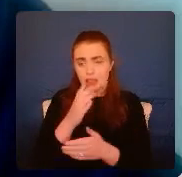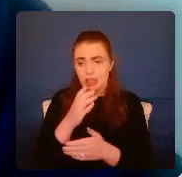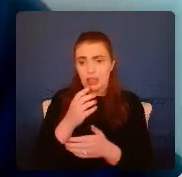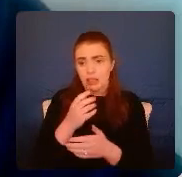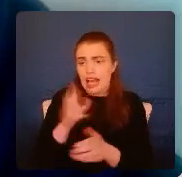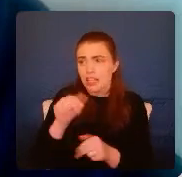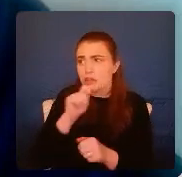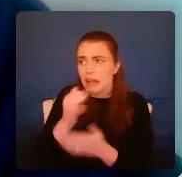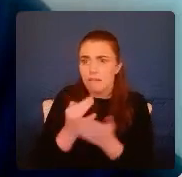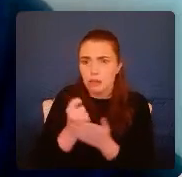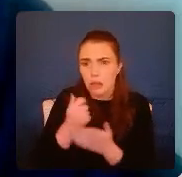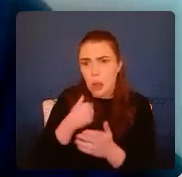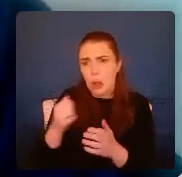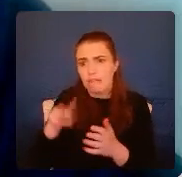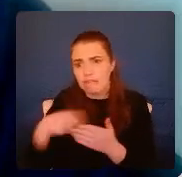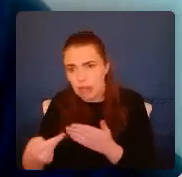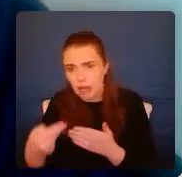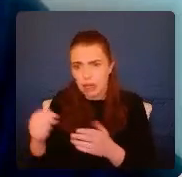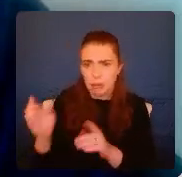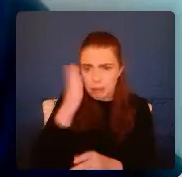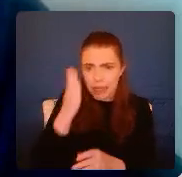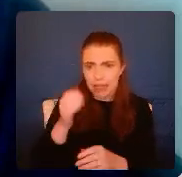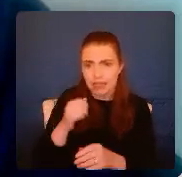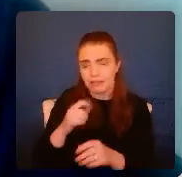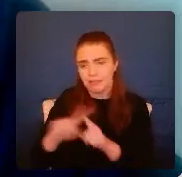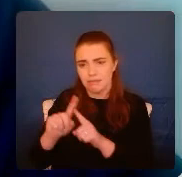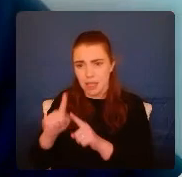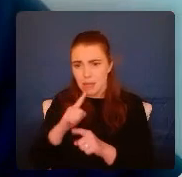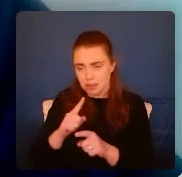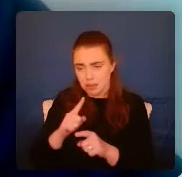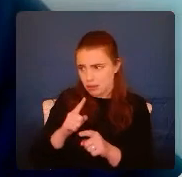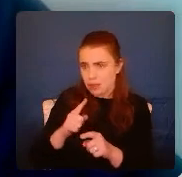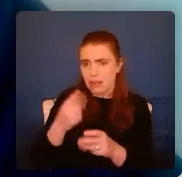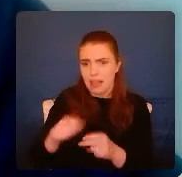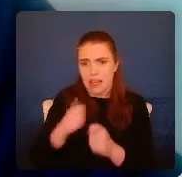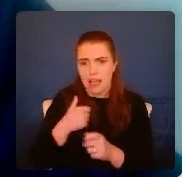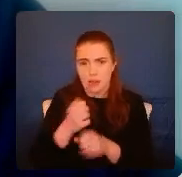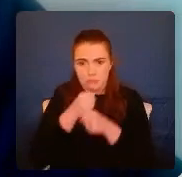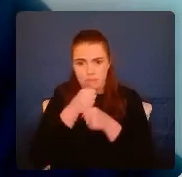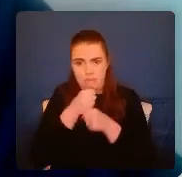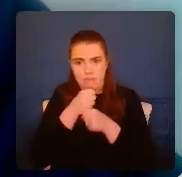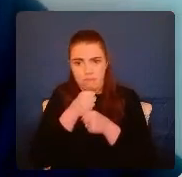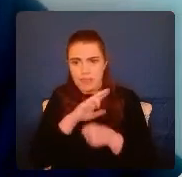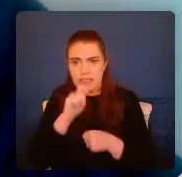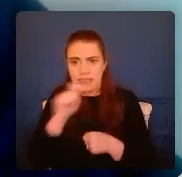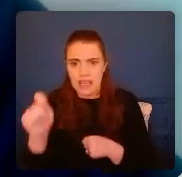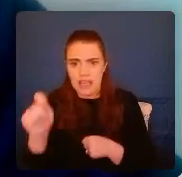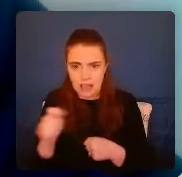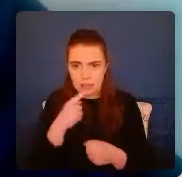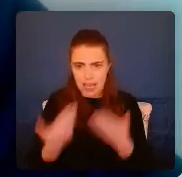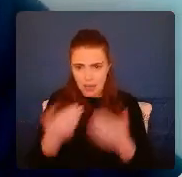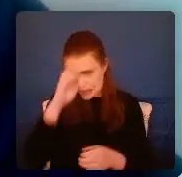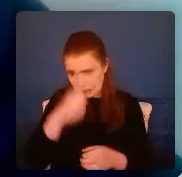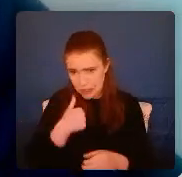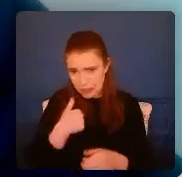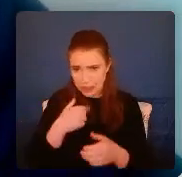had a fight with my brother. So eventually I just learned to say nothing, to live in my head where people couldn't get to me. How did they expect me to have homework done? To